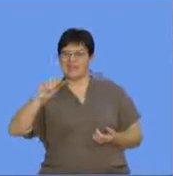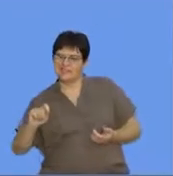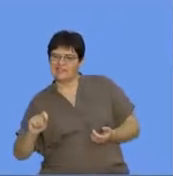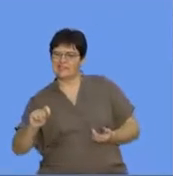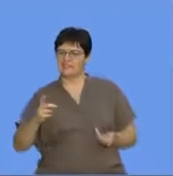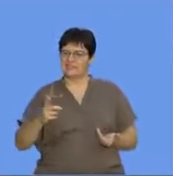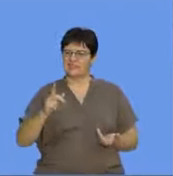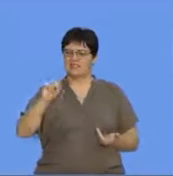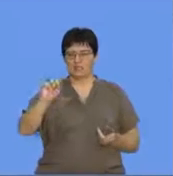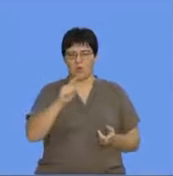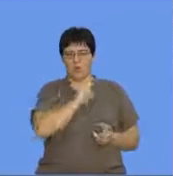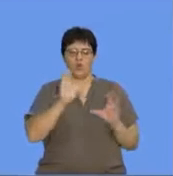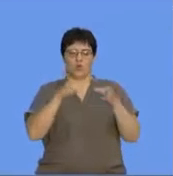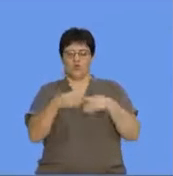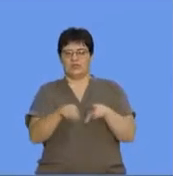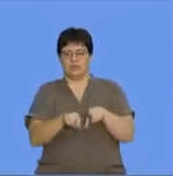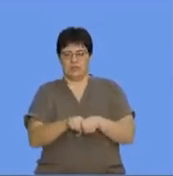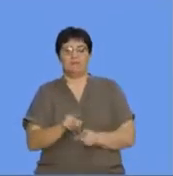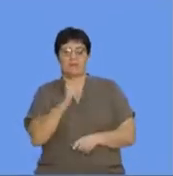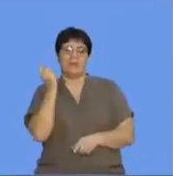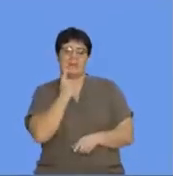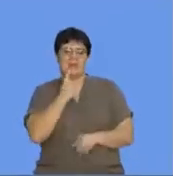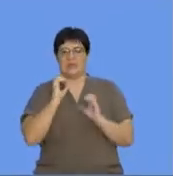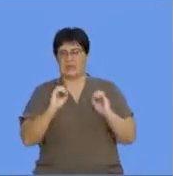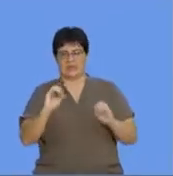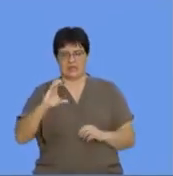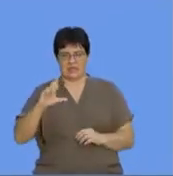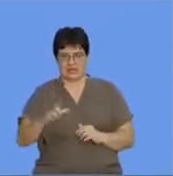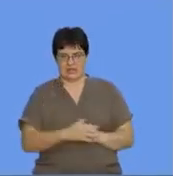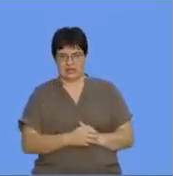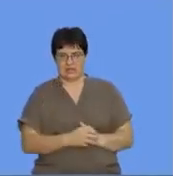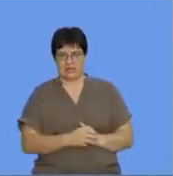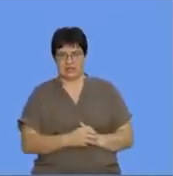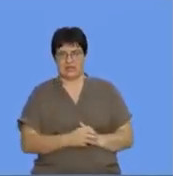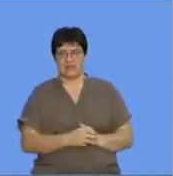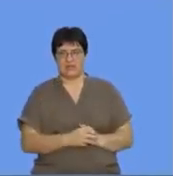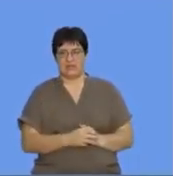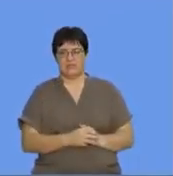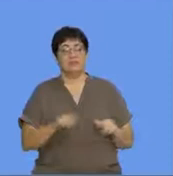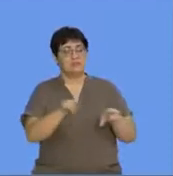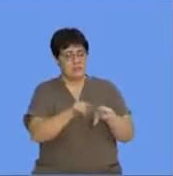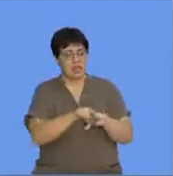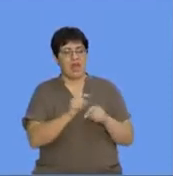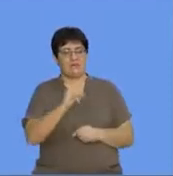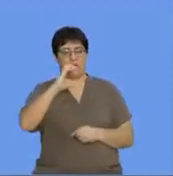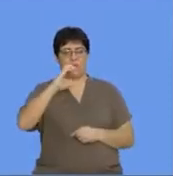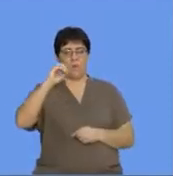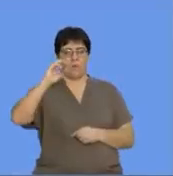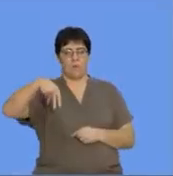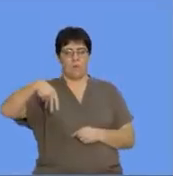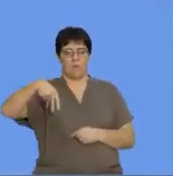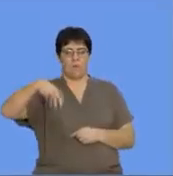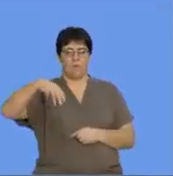chlorine is a non-metal by classification. Right. And then we also have compounds as part of the key word.